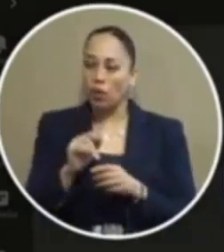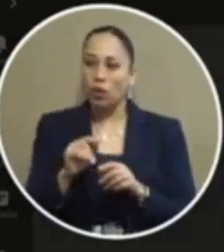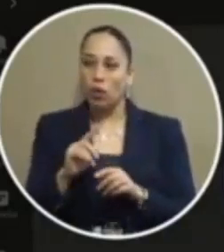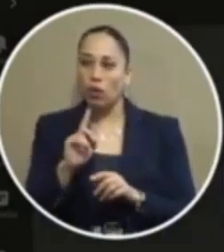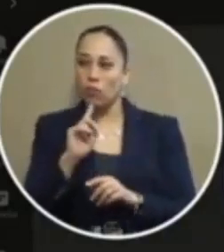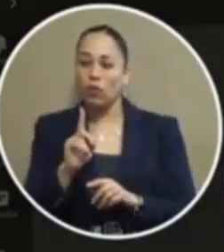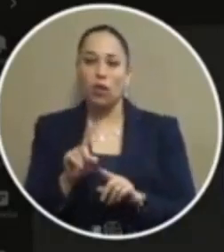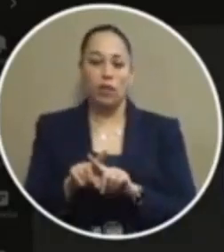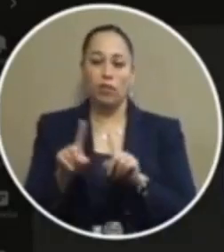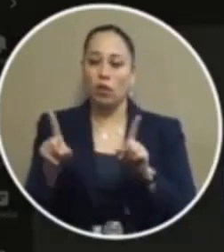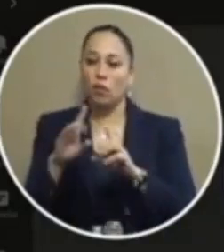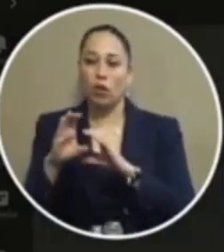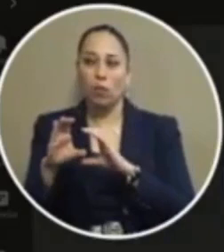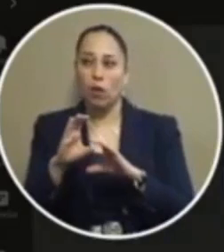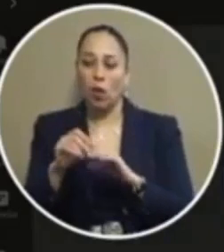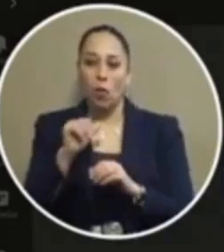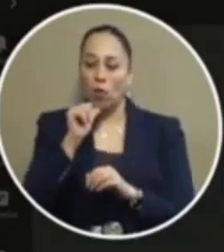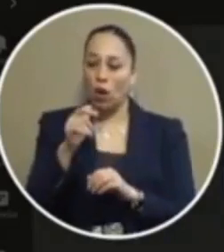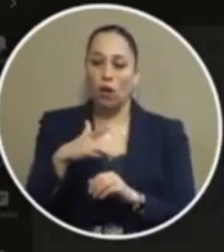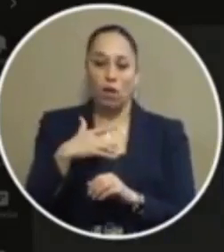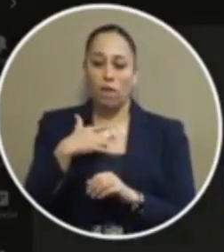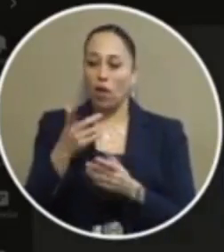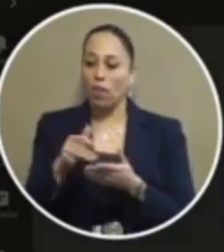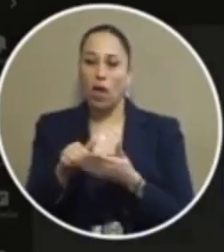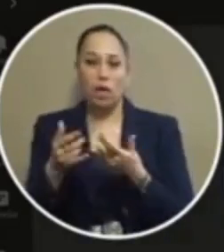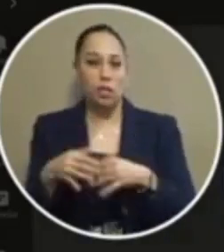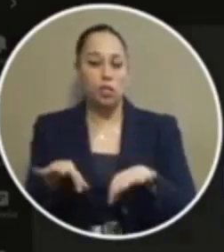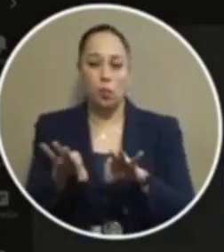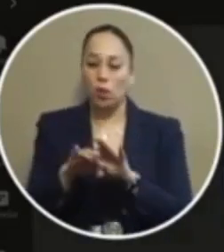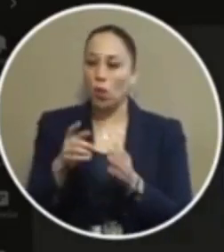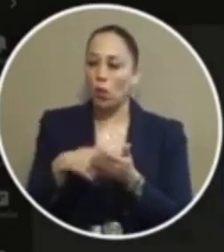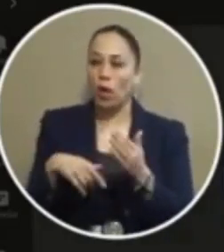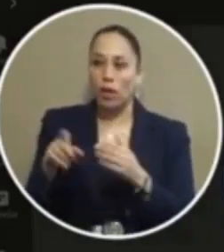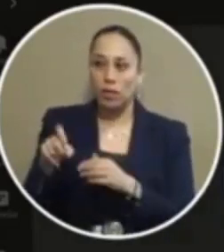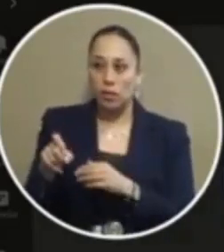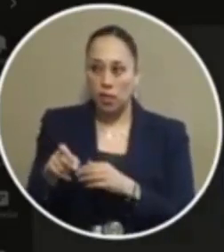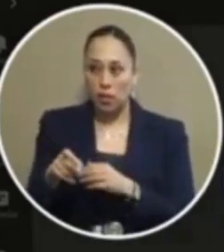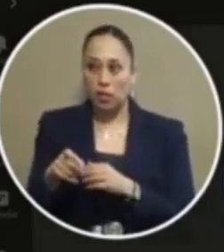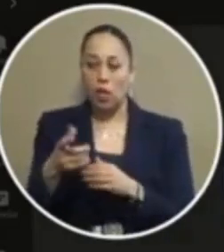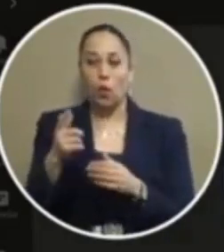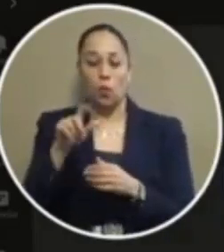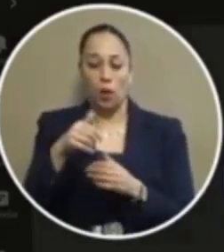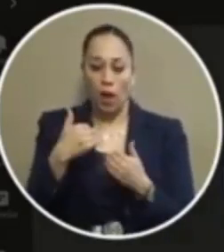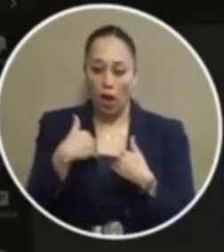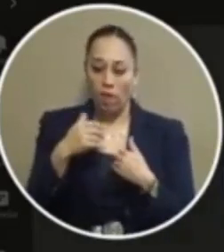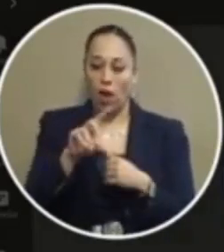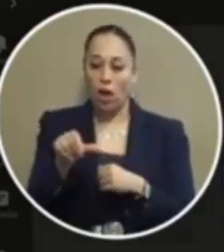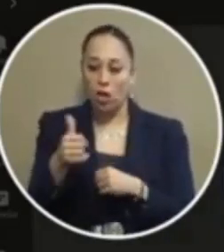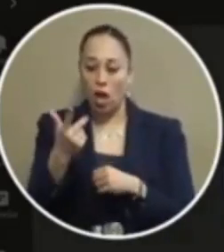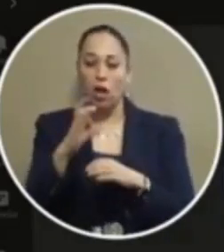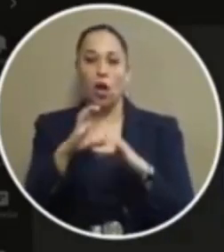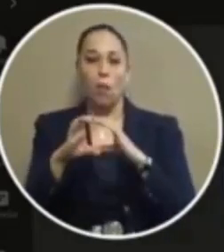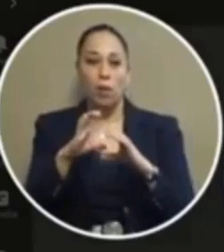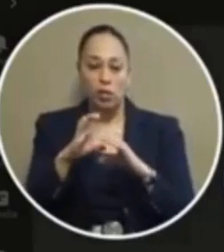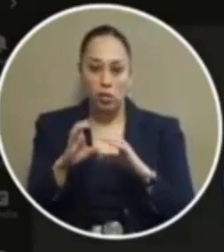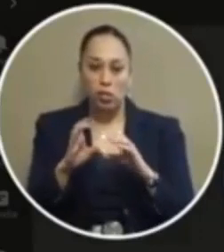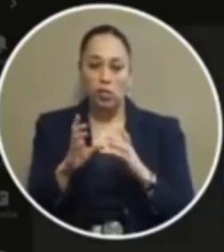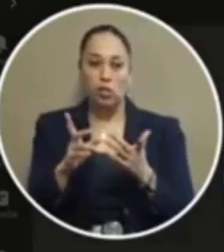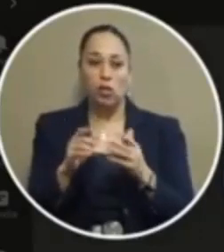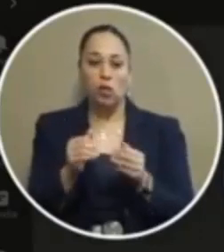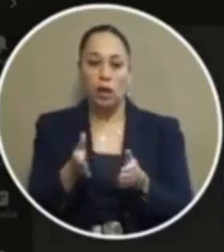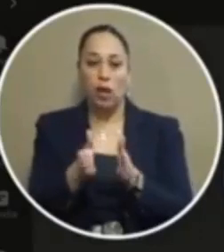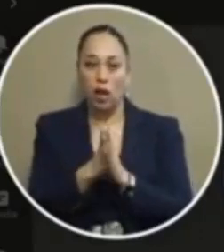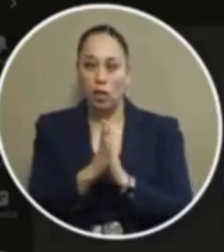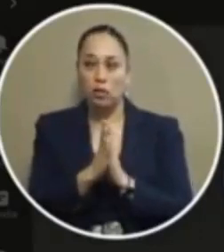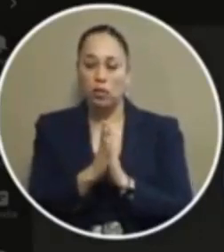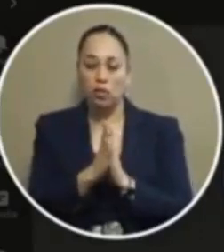different conversation with him where he did not feel like his input was wanted or needed um so if you had another conversation with him if you could please follow up with him and ask him to